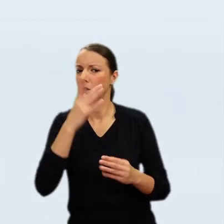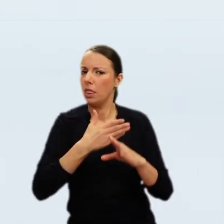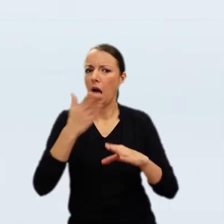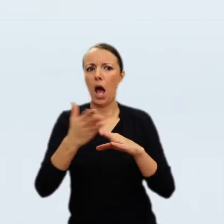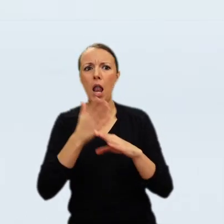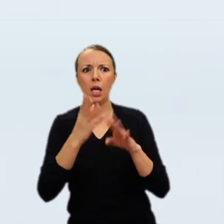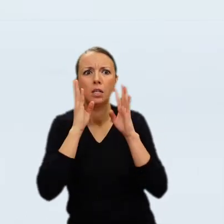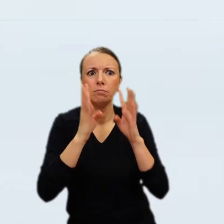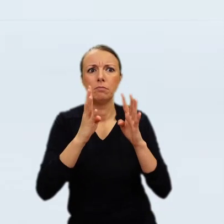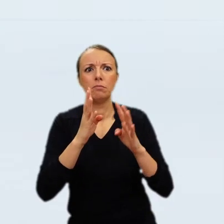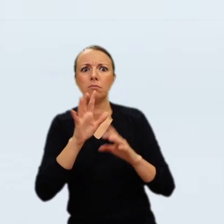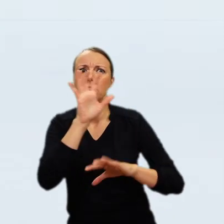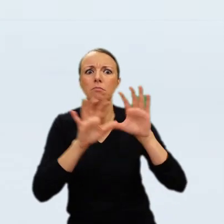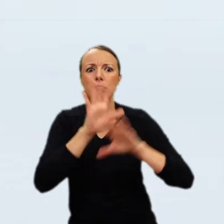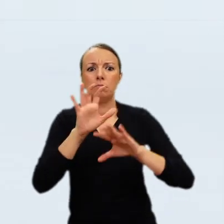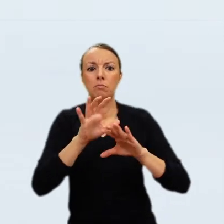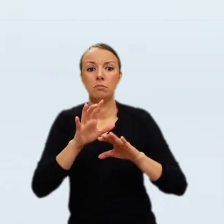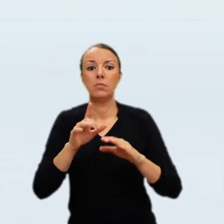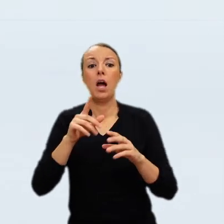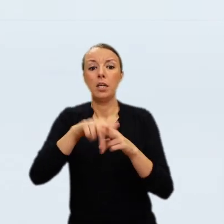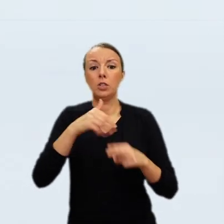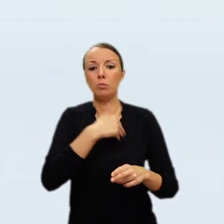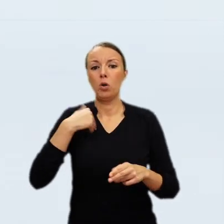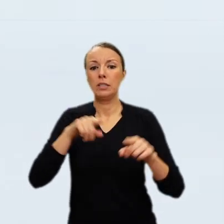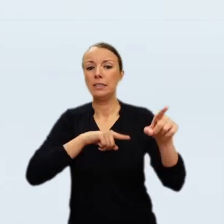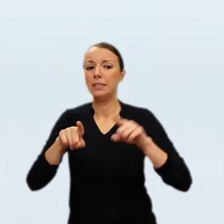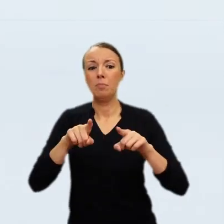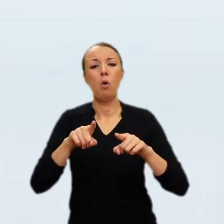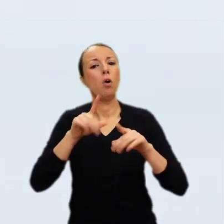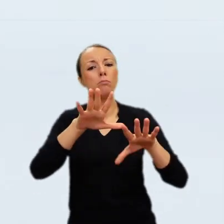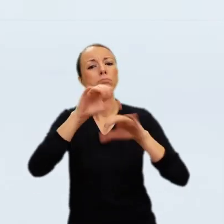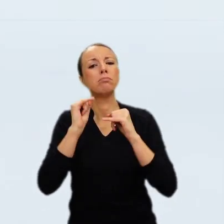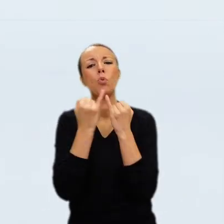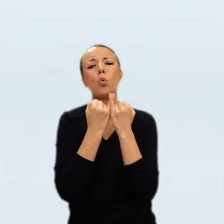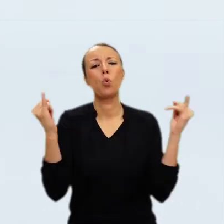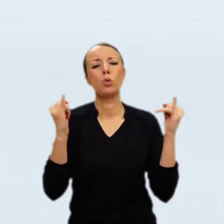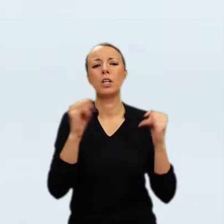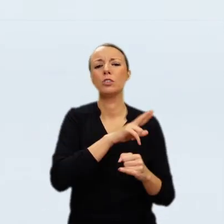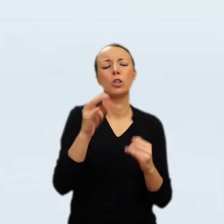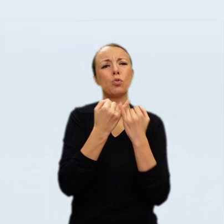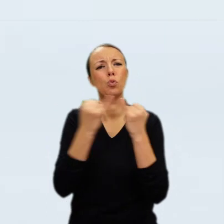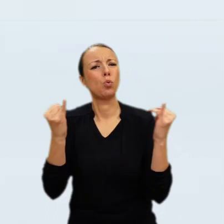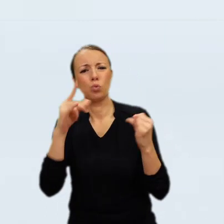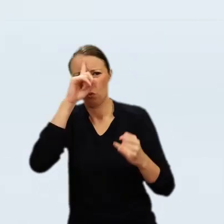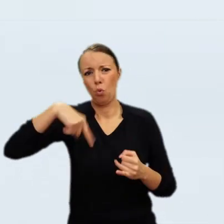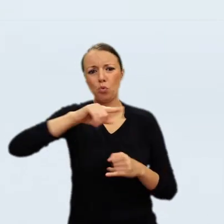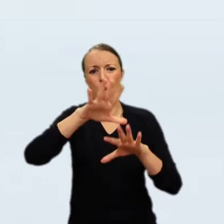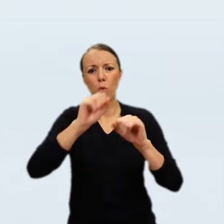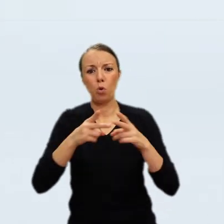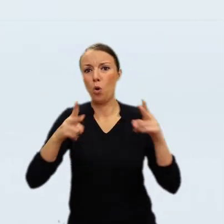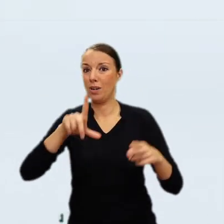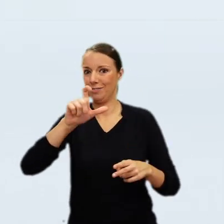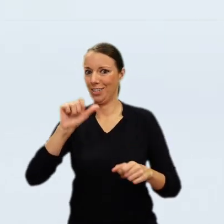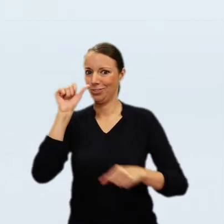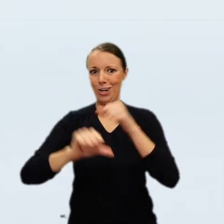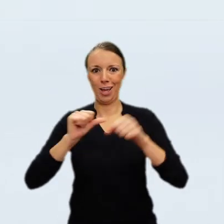In the same way that for a century, between the early 19th and the early 20th century, the painting inspired generations of